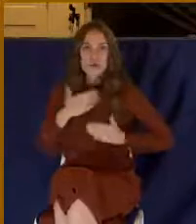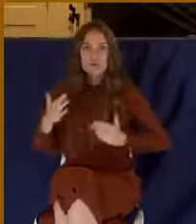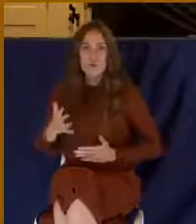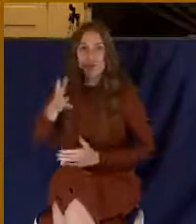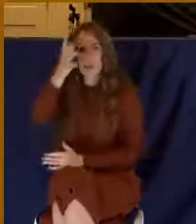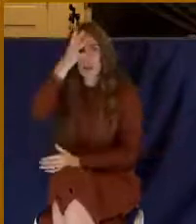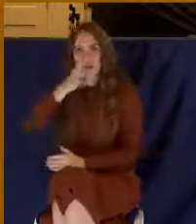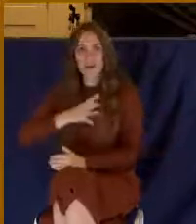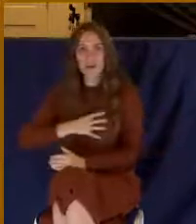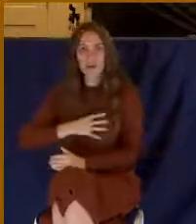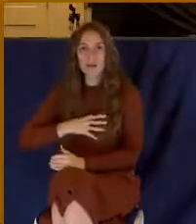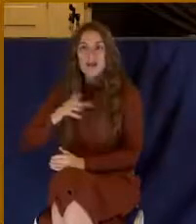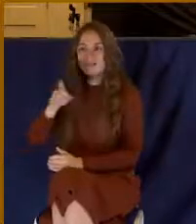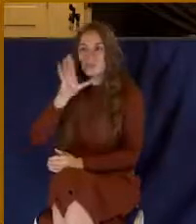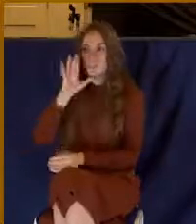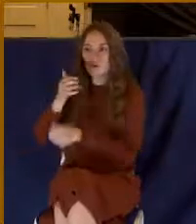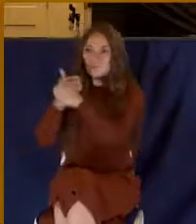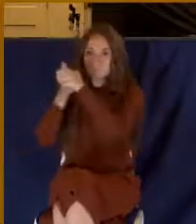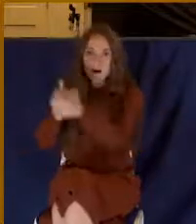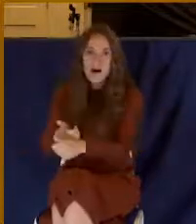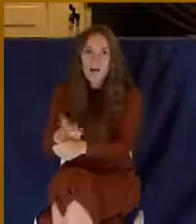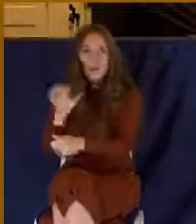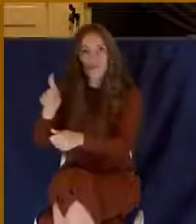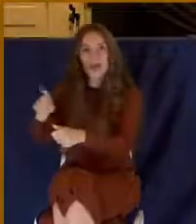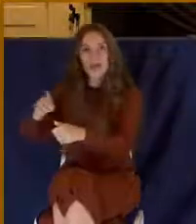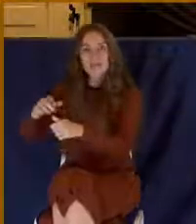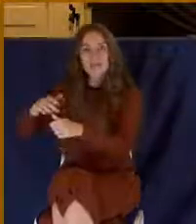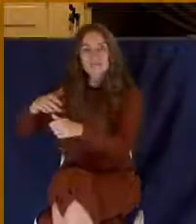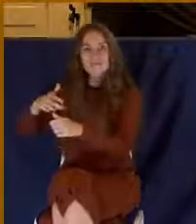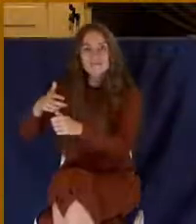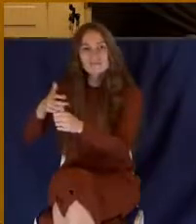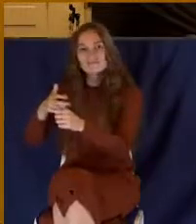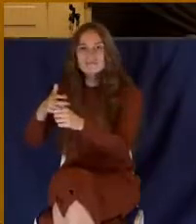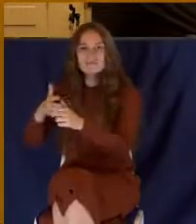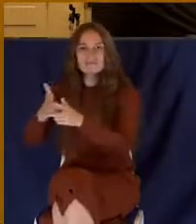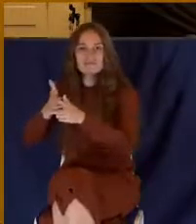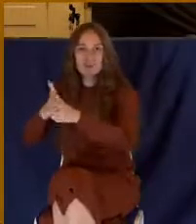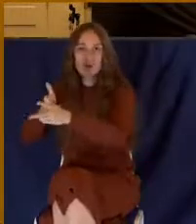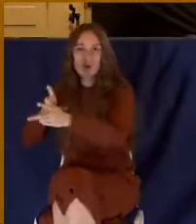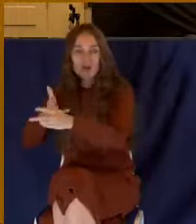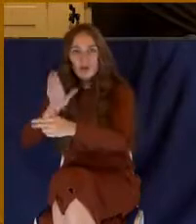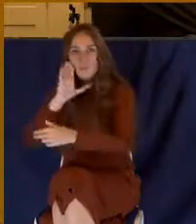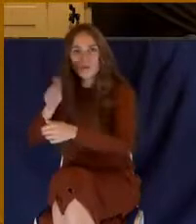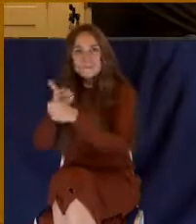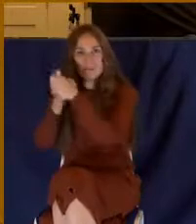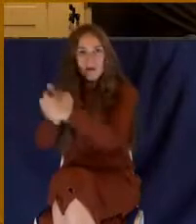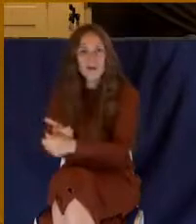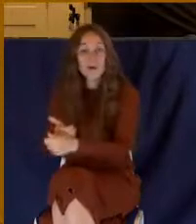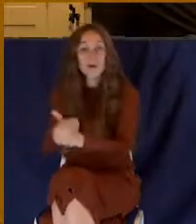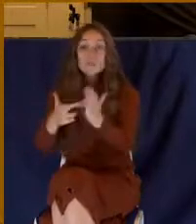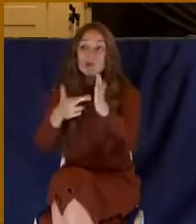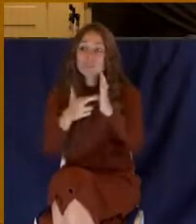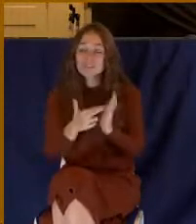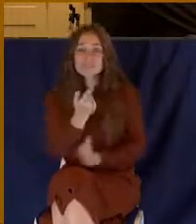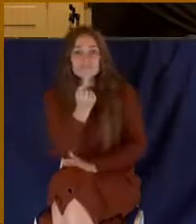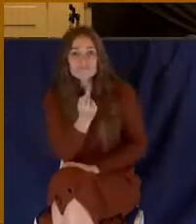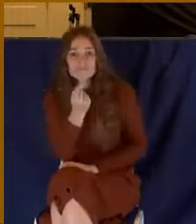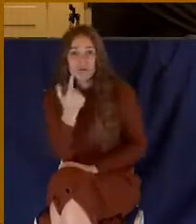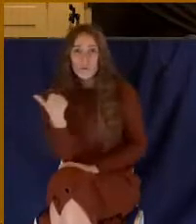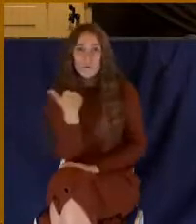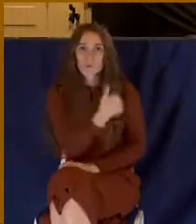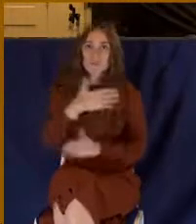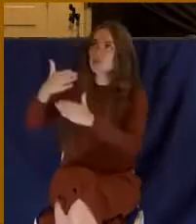Because they were sharing in the victory of that general. And by the way, that represents you and me. You know why? Because we share in the victory of Christ.